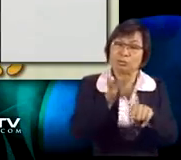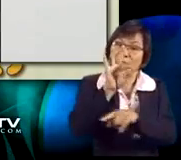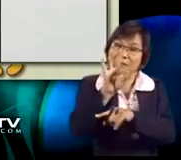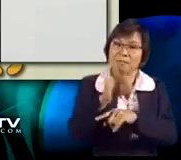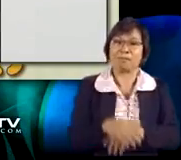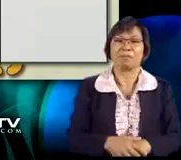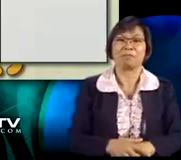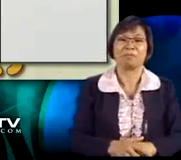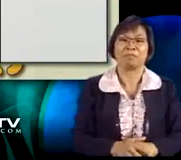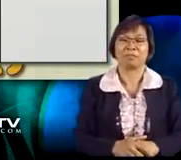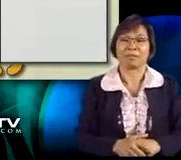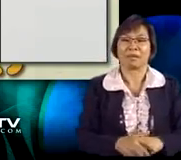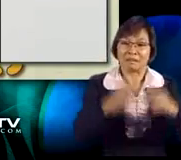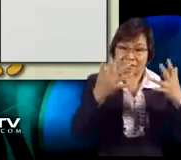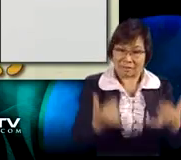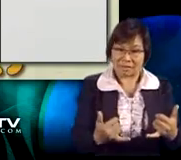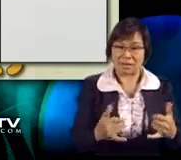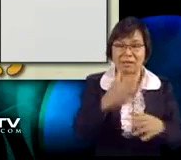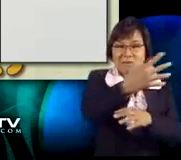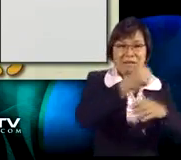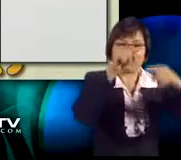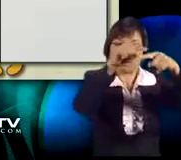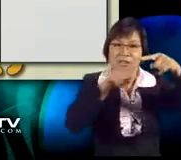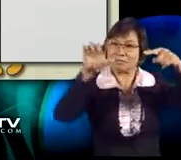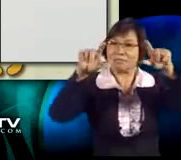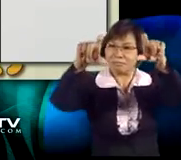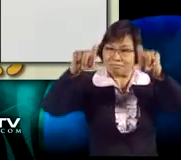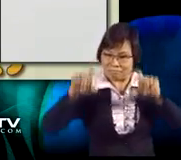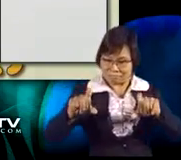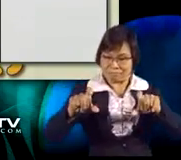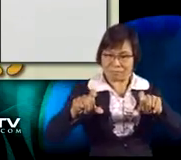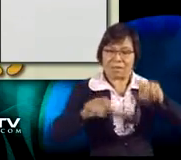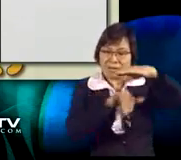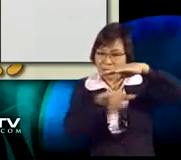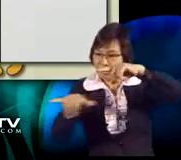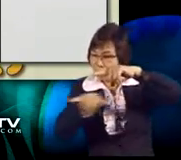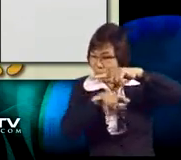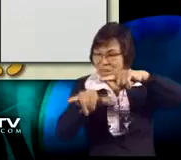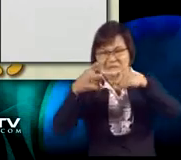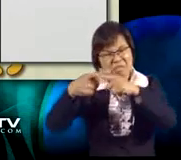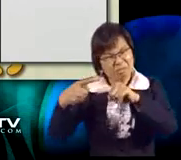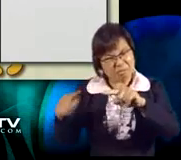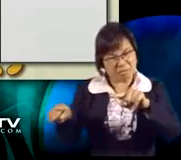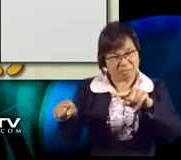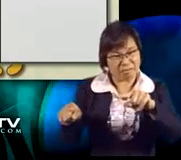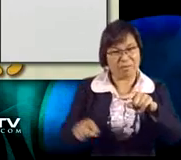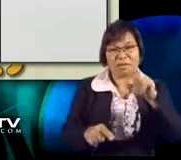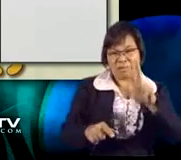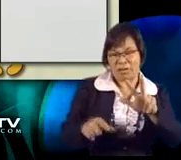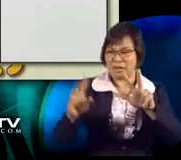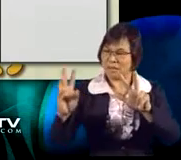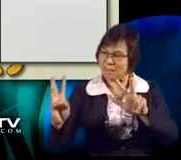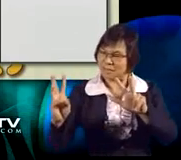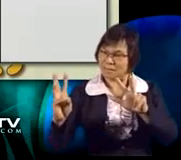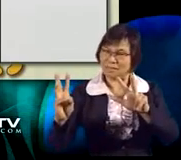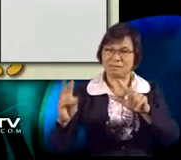numbers. 5 plus 4 equals 9. Now, we take the fractions. The